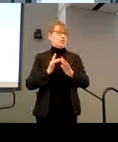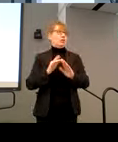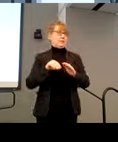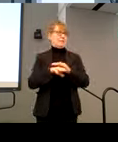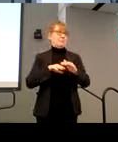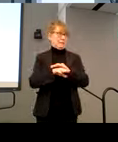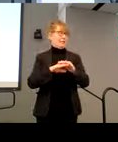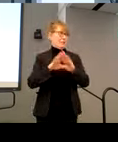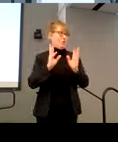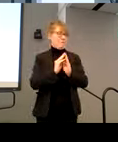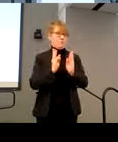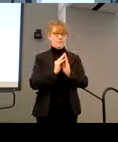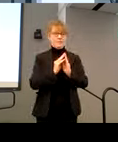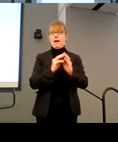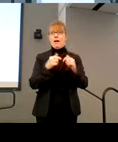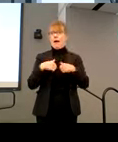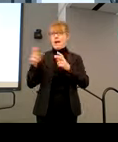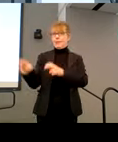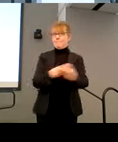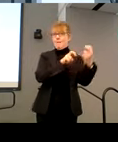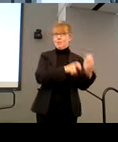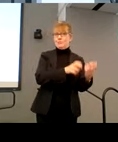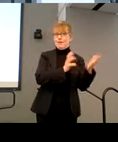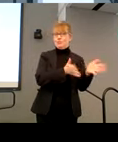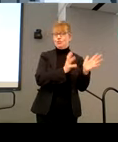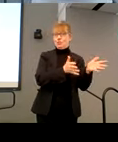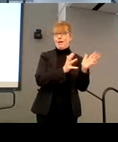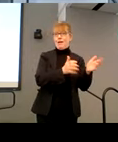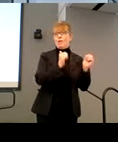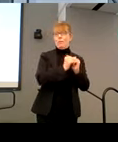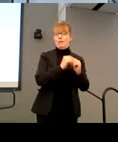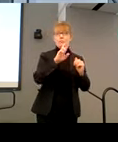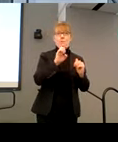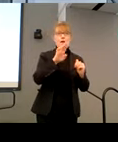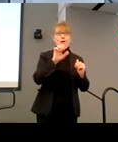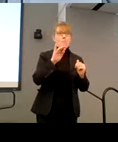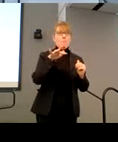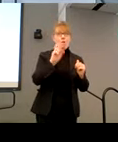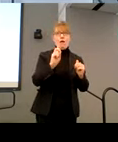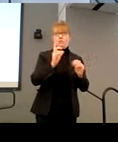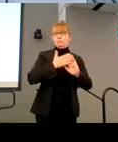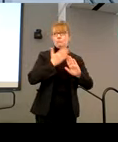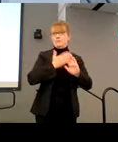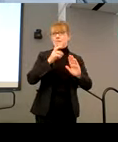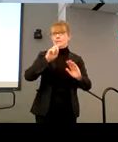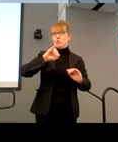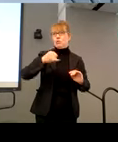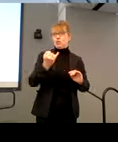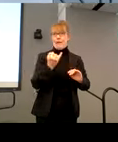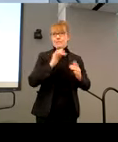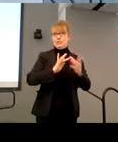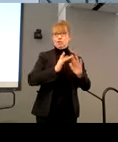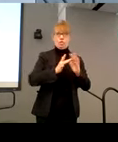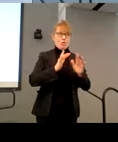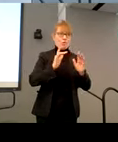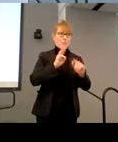questions of Rebecca Bond, who runs the disability rights section at the Department of Justice. So I phew to the